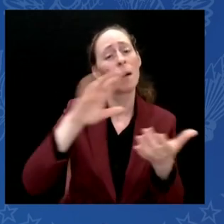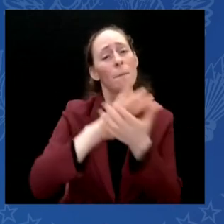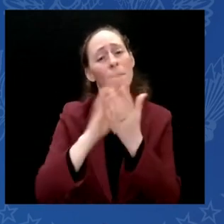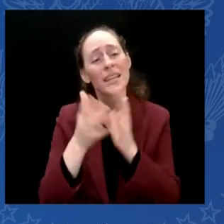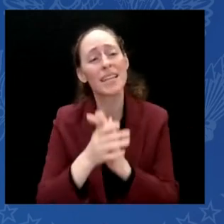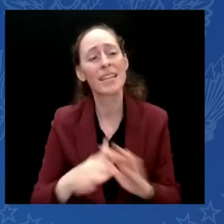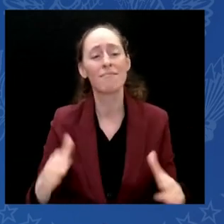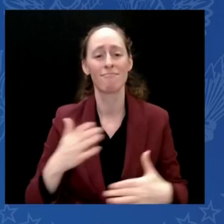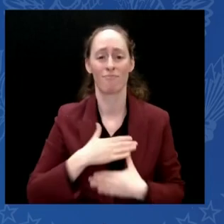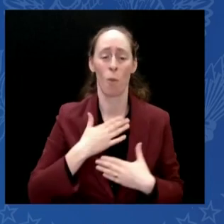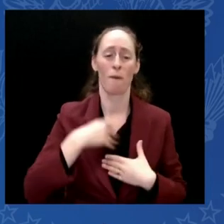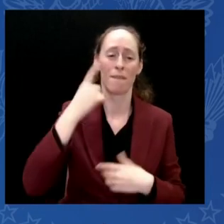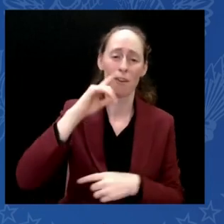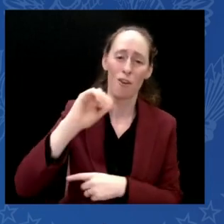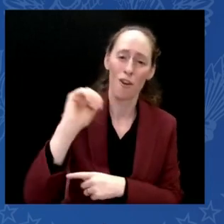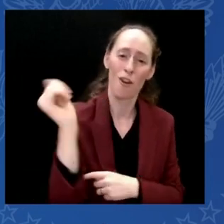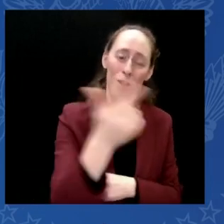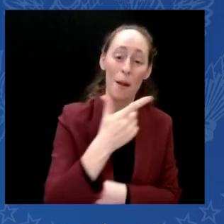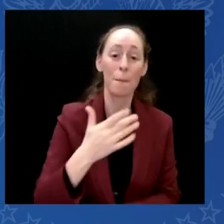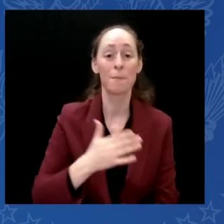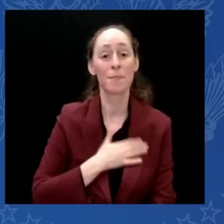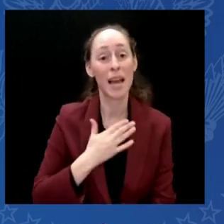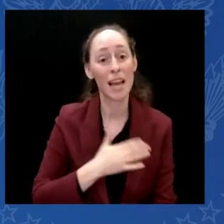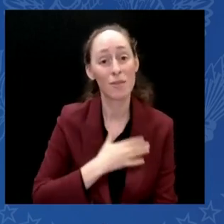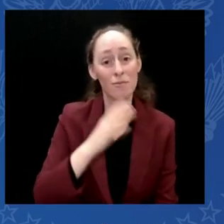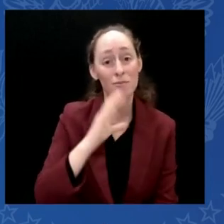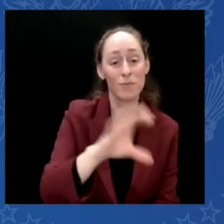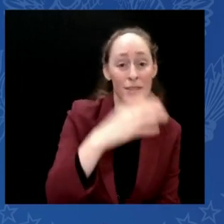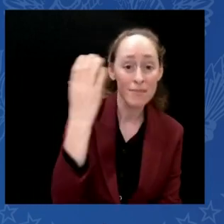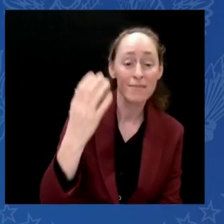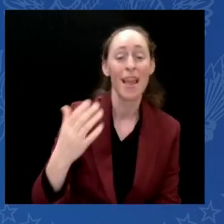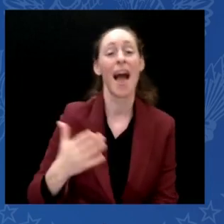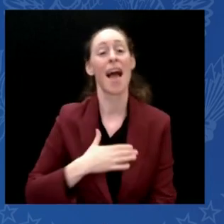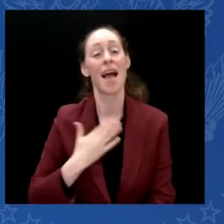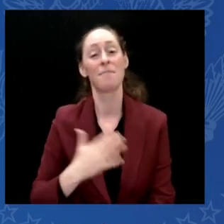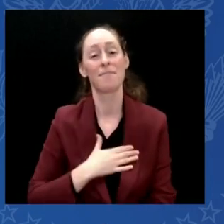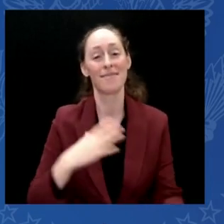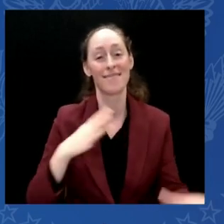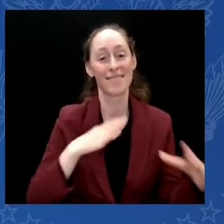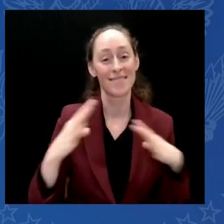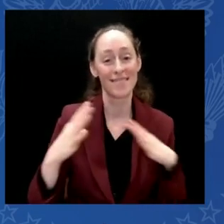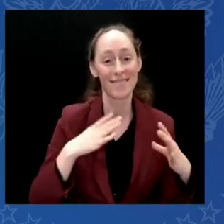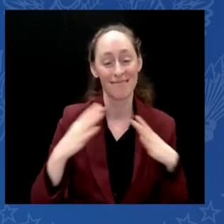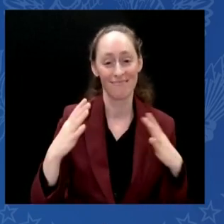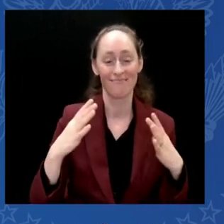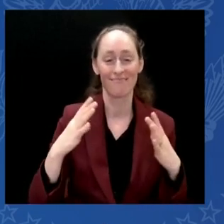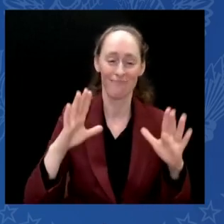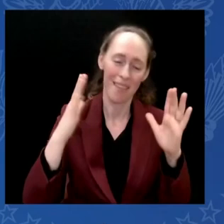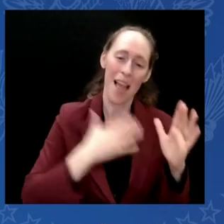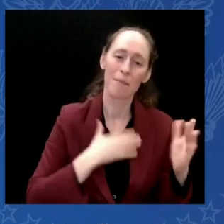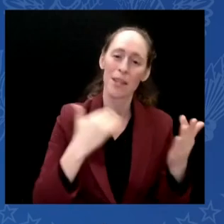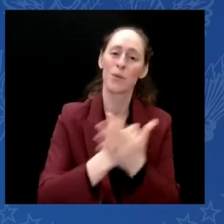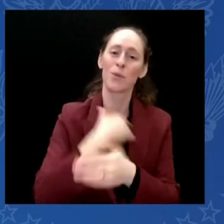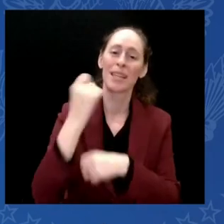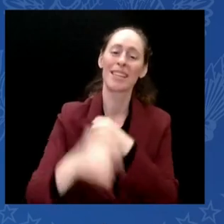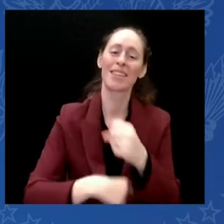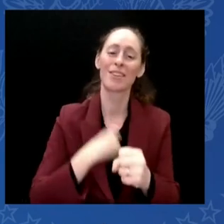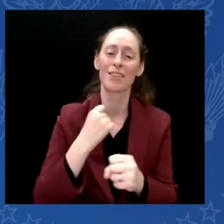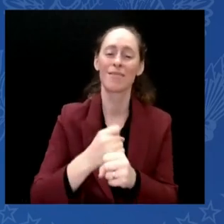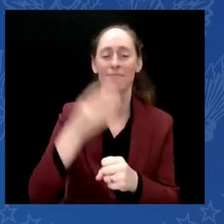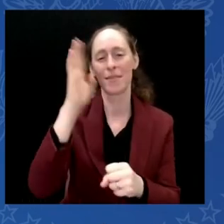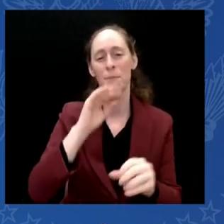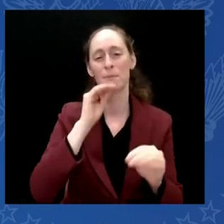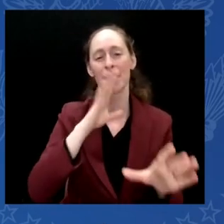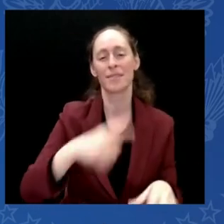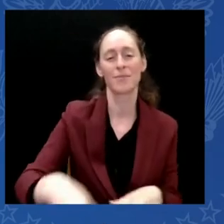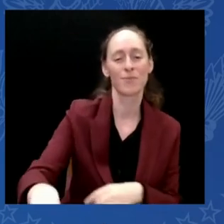all the best of the new year. God bless you all, and may God protect our troops. Thank you. Mr. President, do